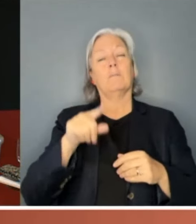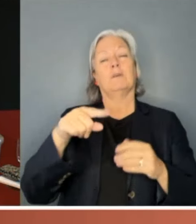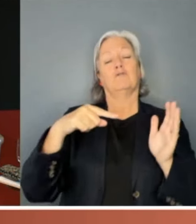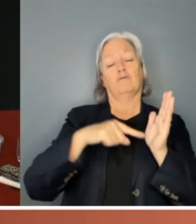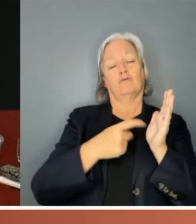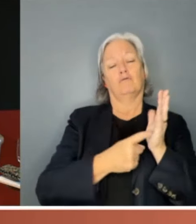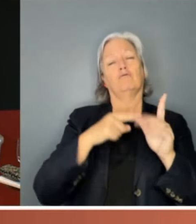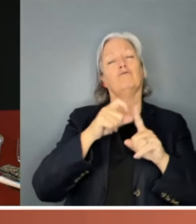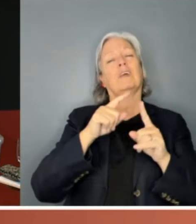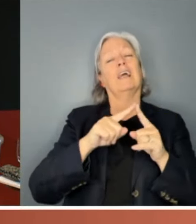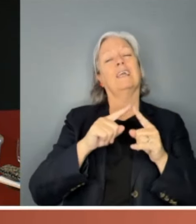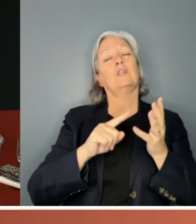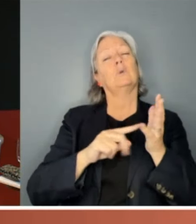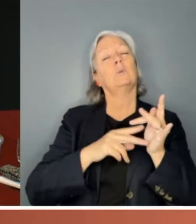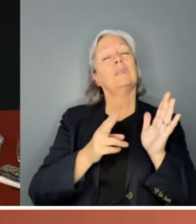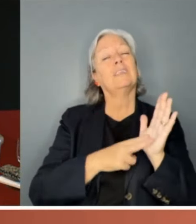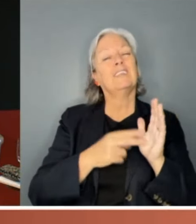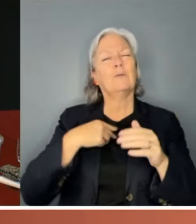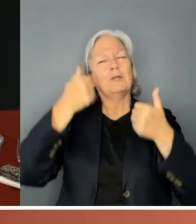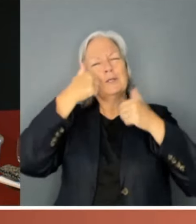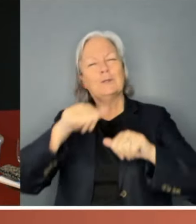I was used to the gender card.